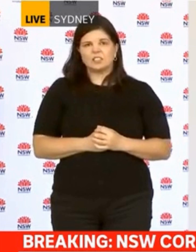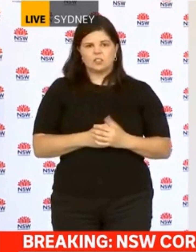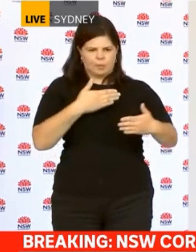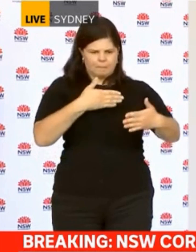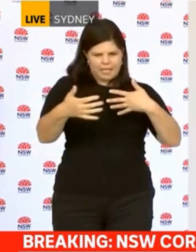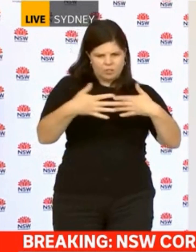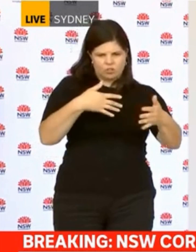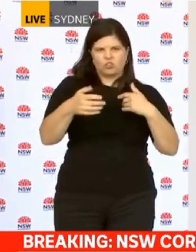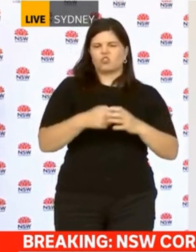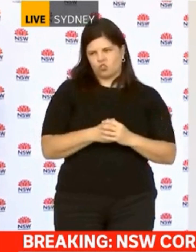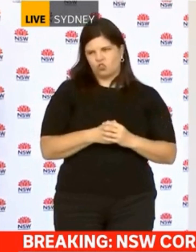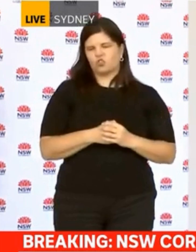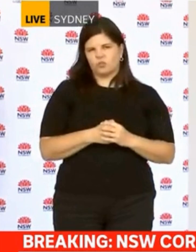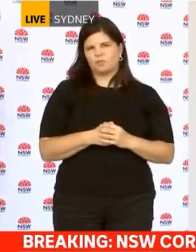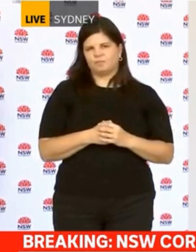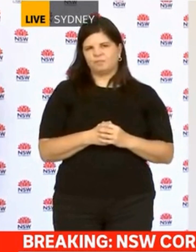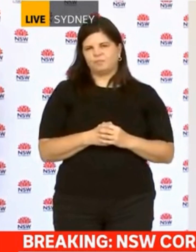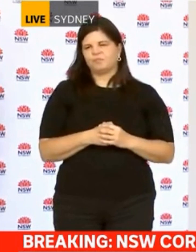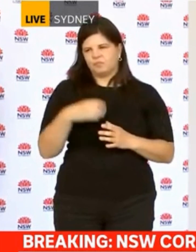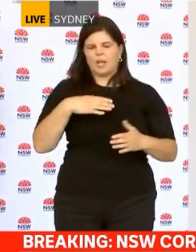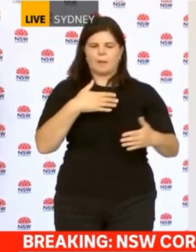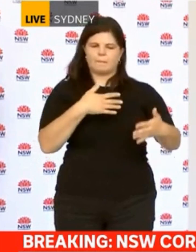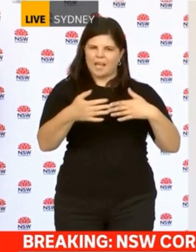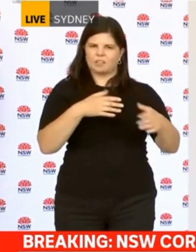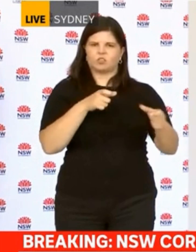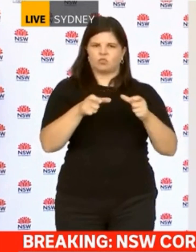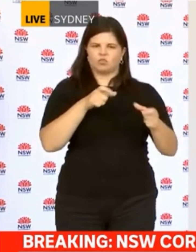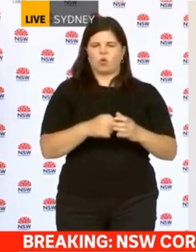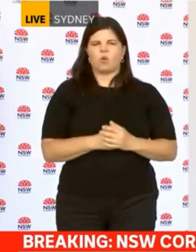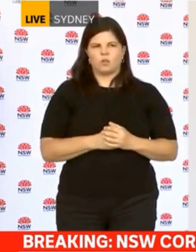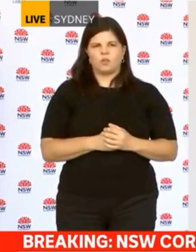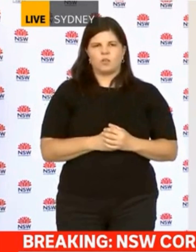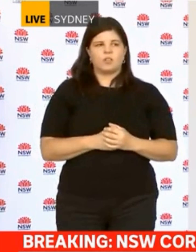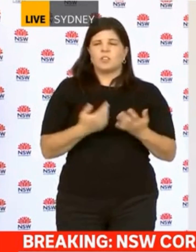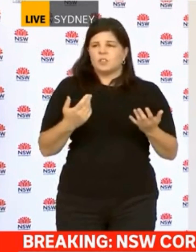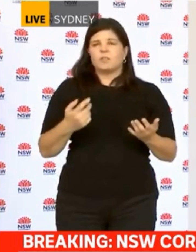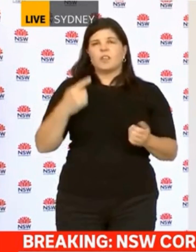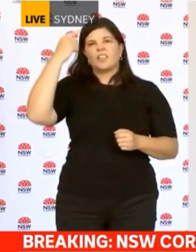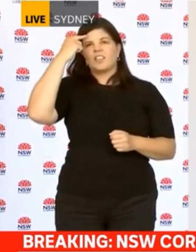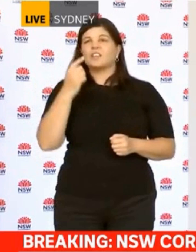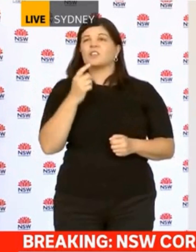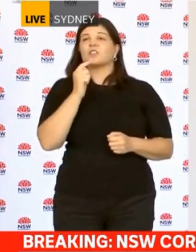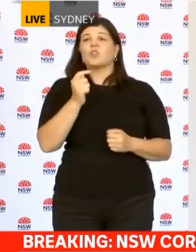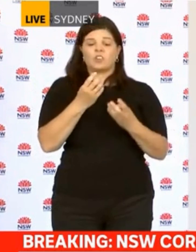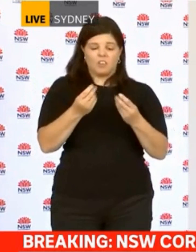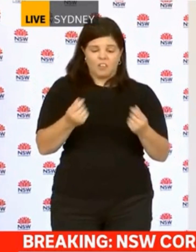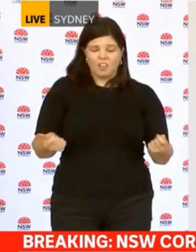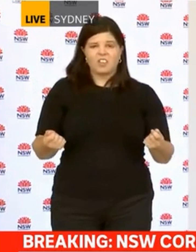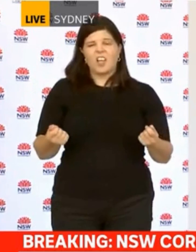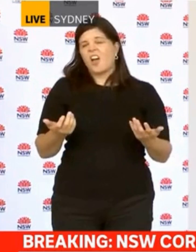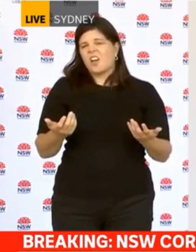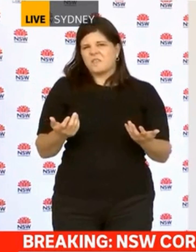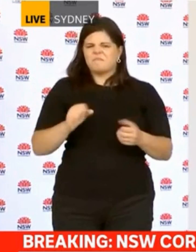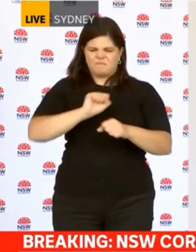whether you're successful or not. It's how you manage the community outbreaks when they occur. And I say when they occur because we can't pretend we're going to go through the rest of the pandemic